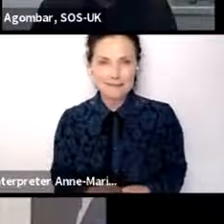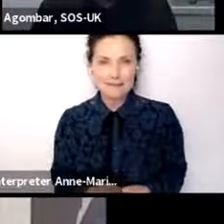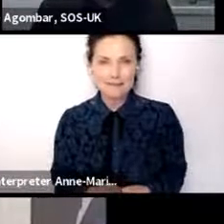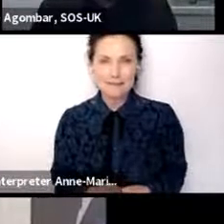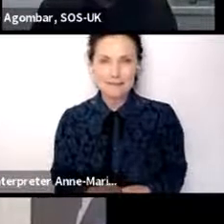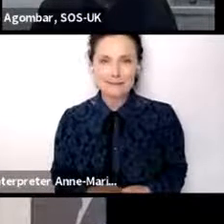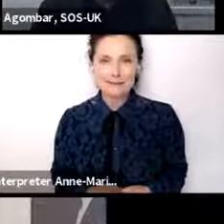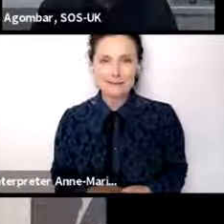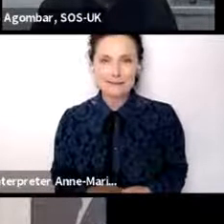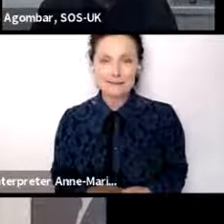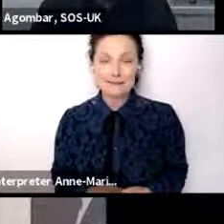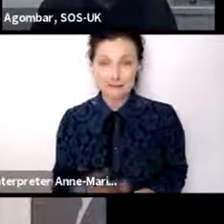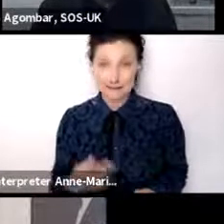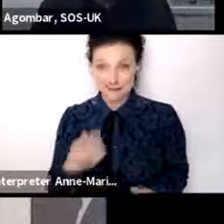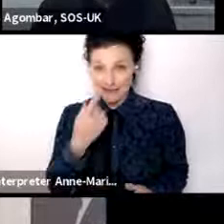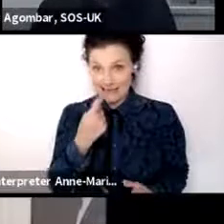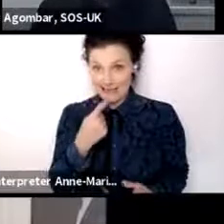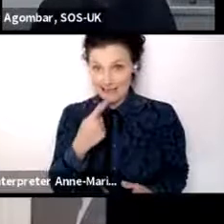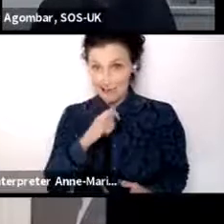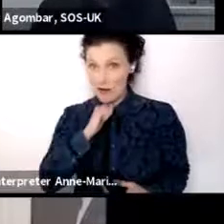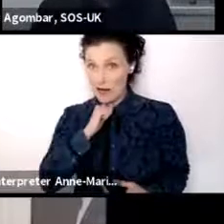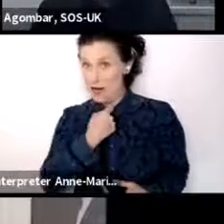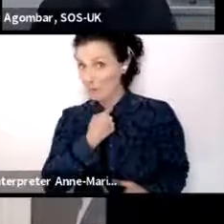Could somebody unmute Suzanne.